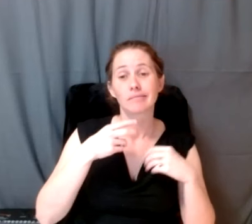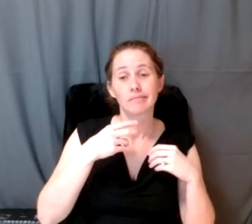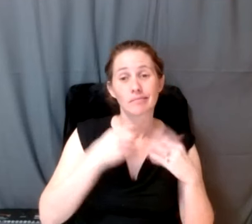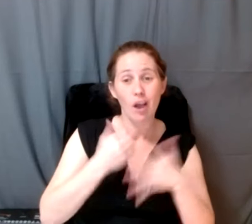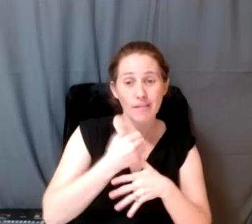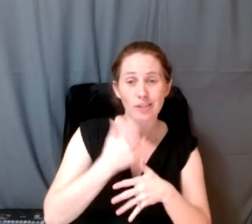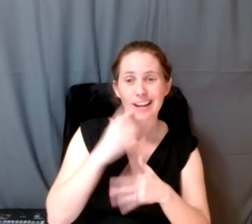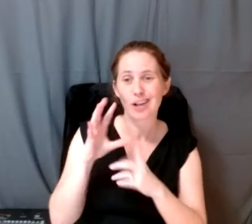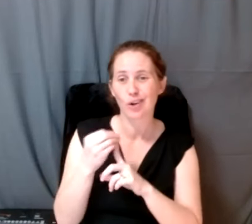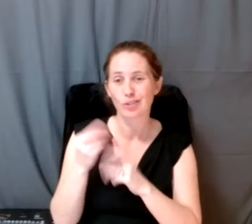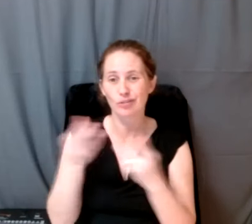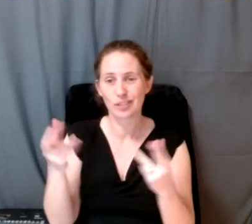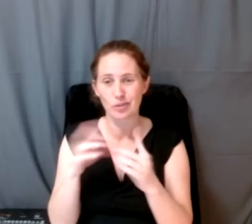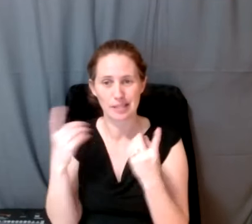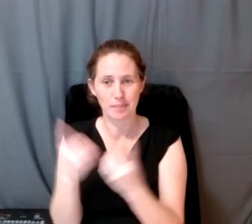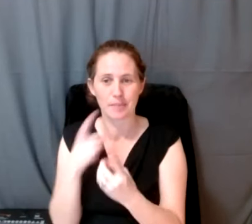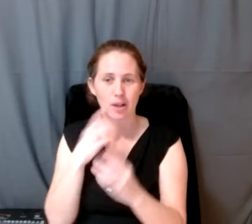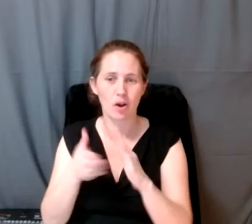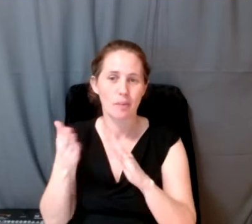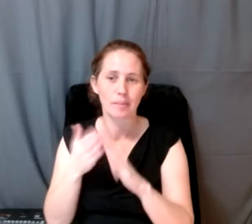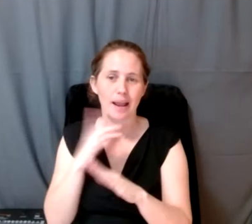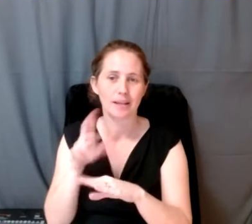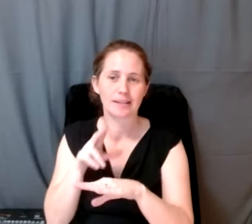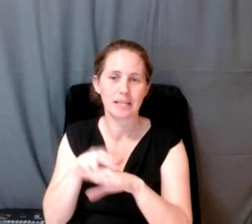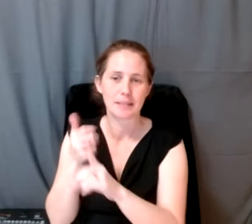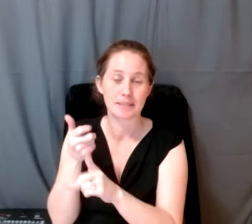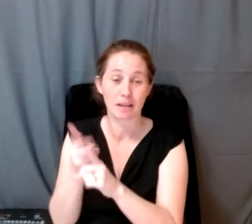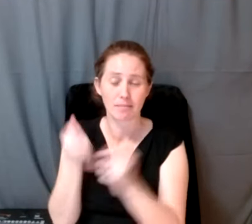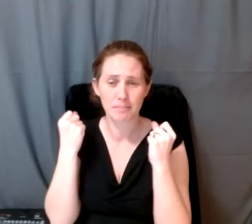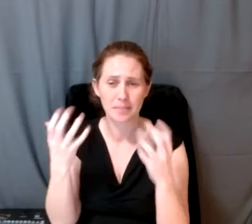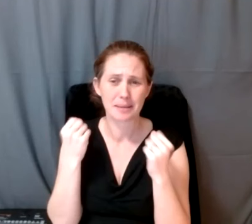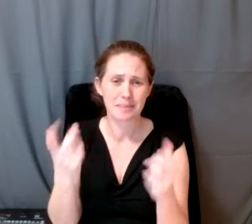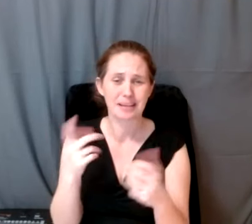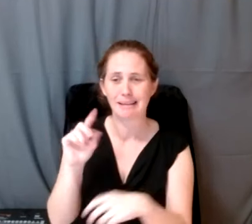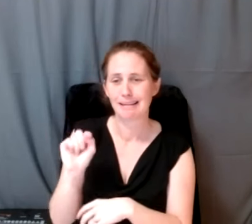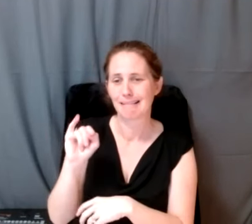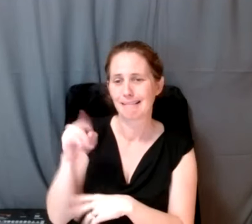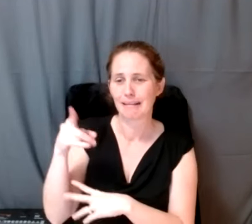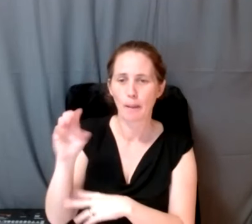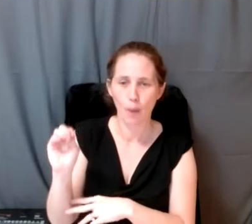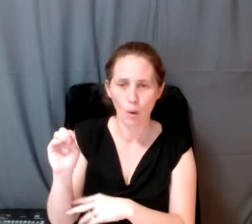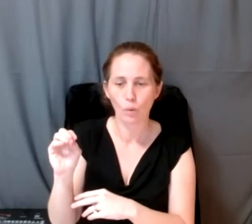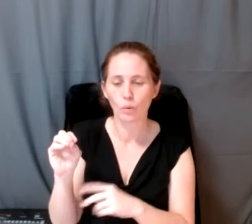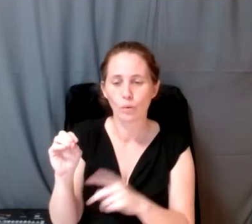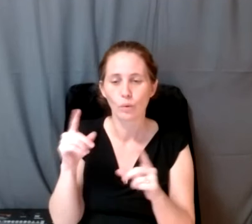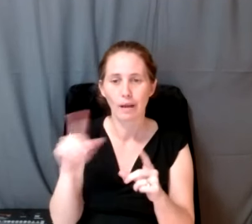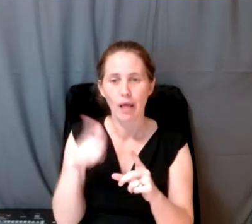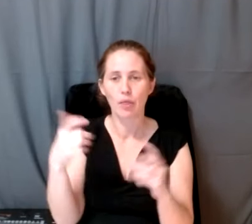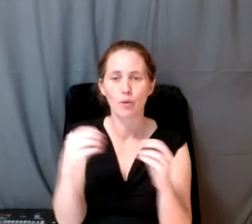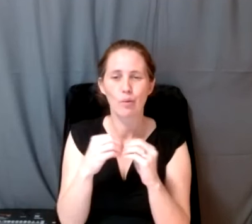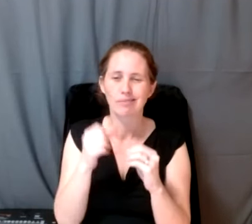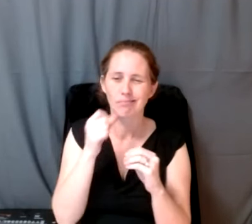cultural resource departments that are that are operated by tribes. There's a number of TIPOs, what we call TIPOs and other more